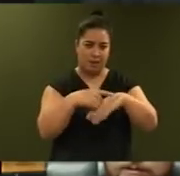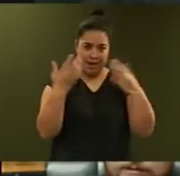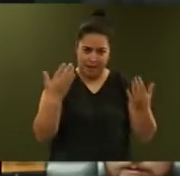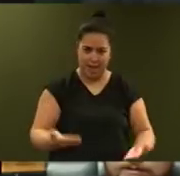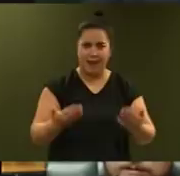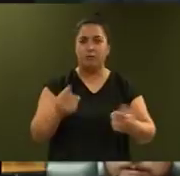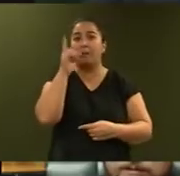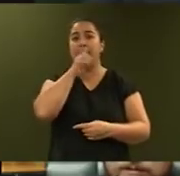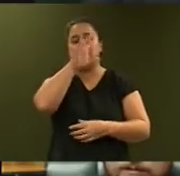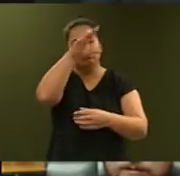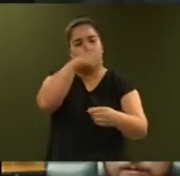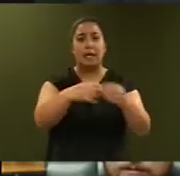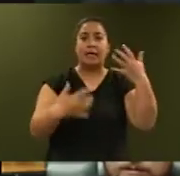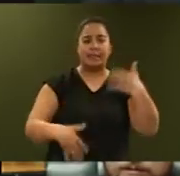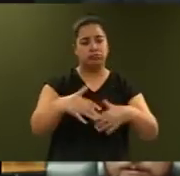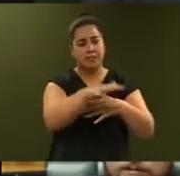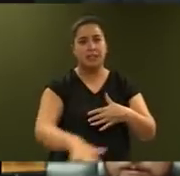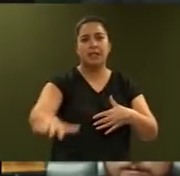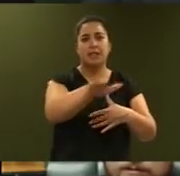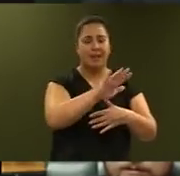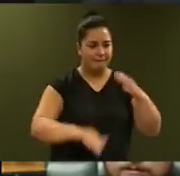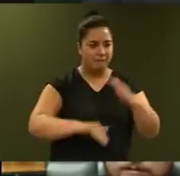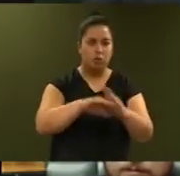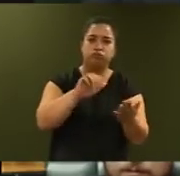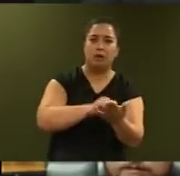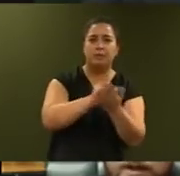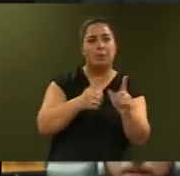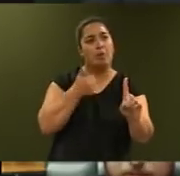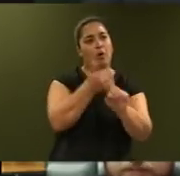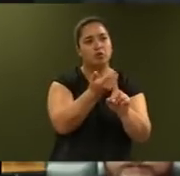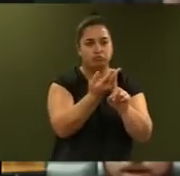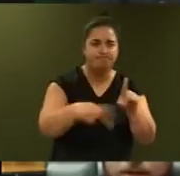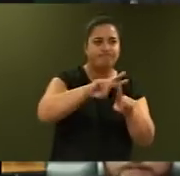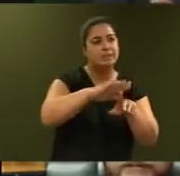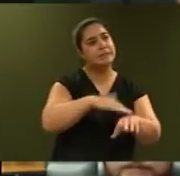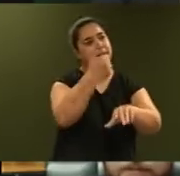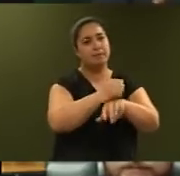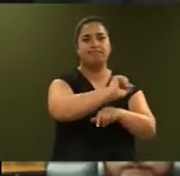of Canterbury to be properly supported in the regeneration of their communities.